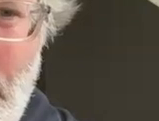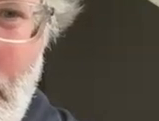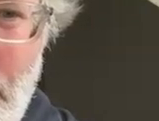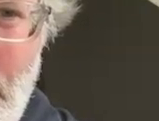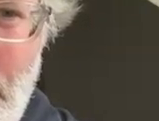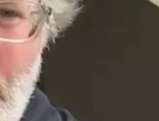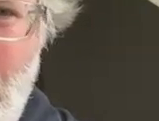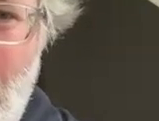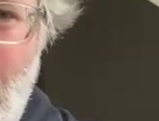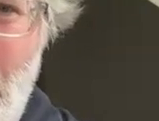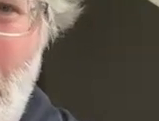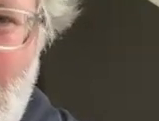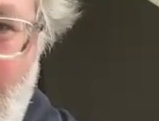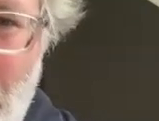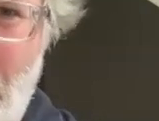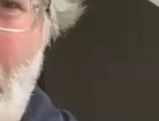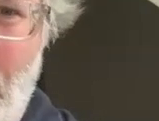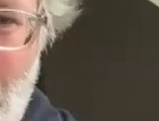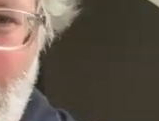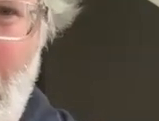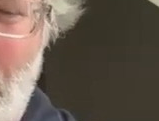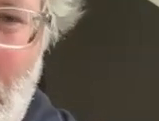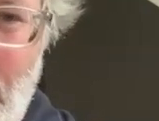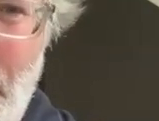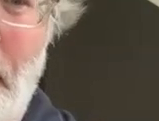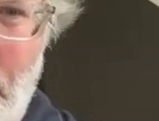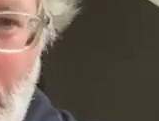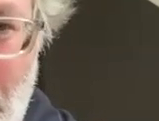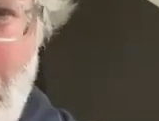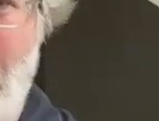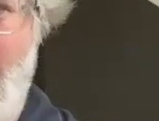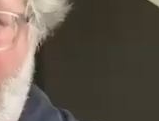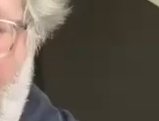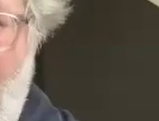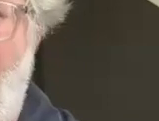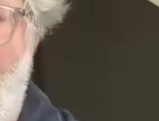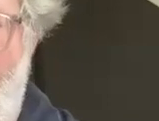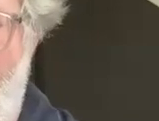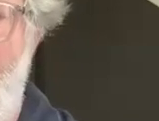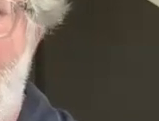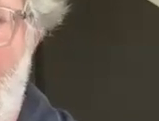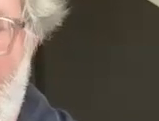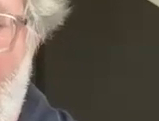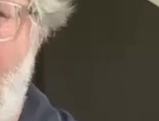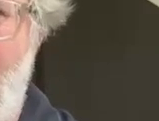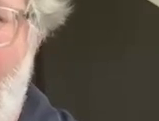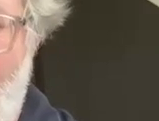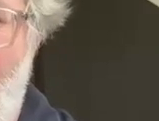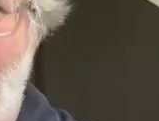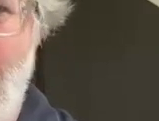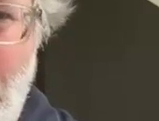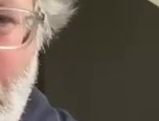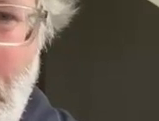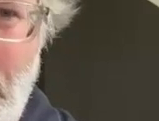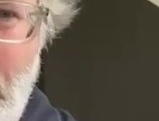when we feel overwhelmed sometimes our reaction is to shut down is to just say it's just too big like and you know like zoe